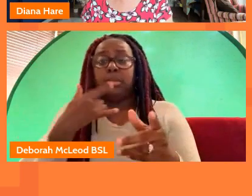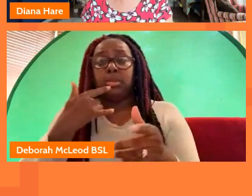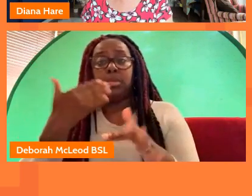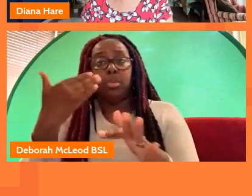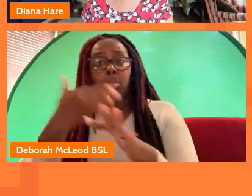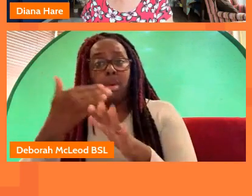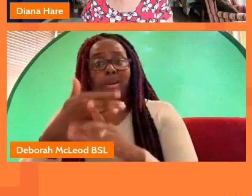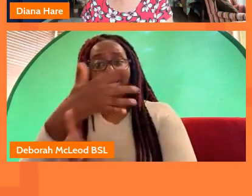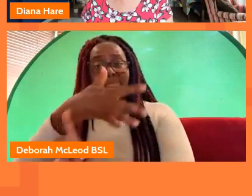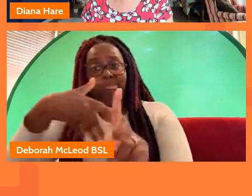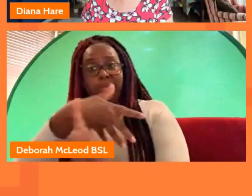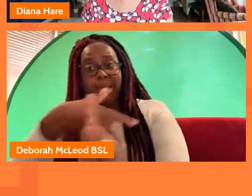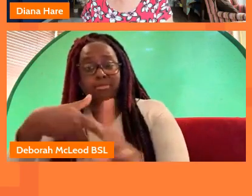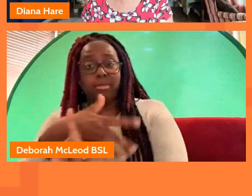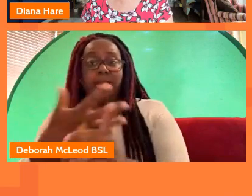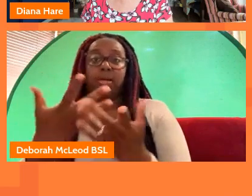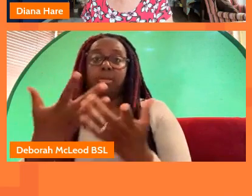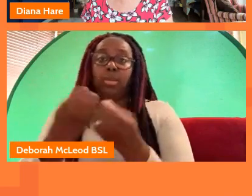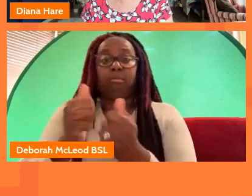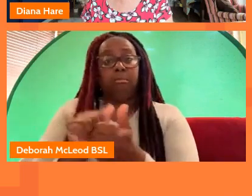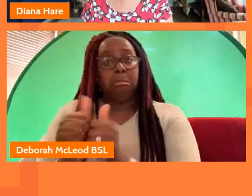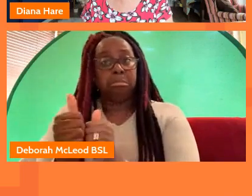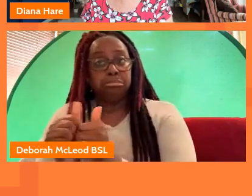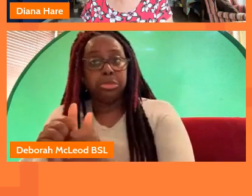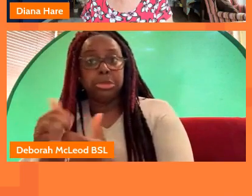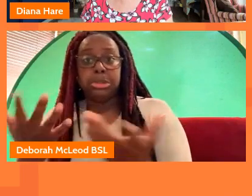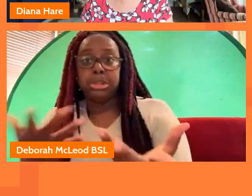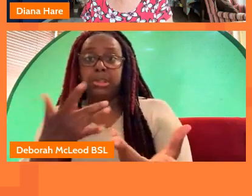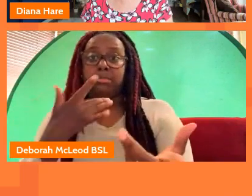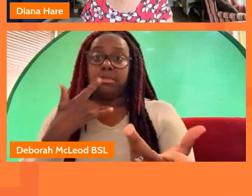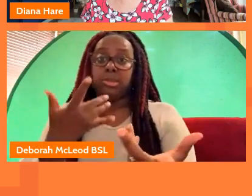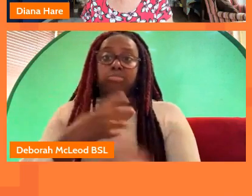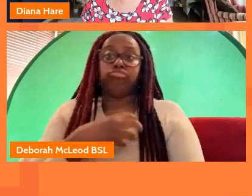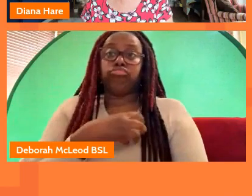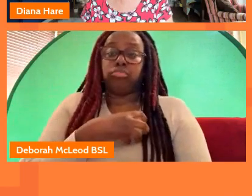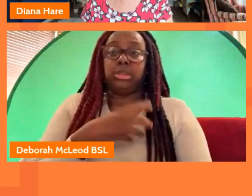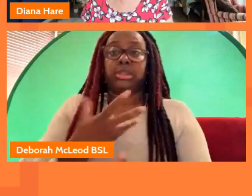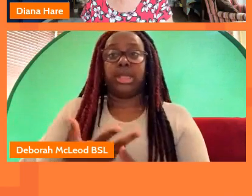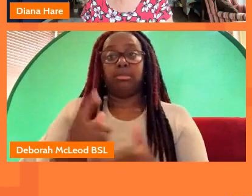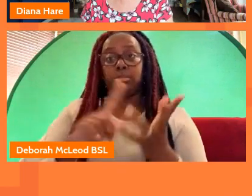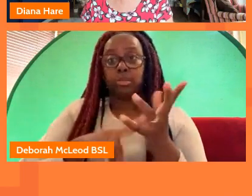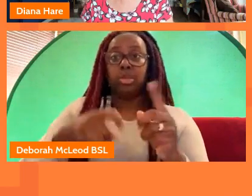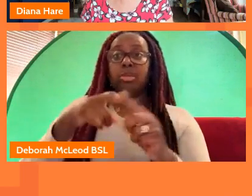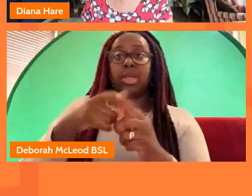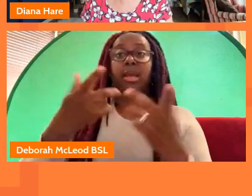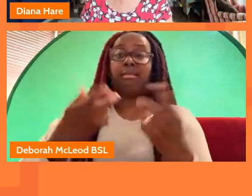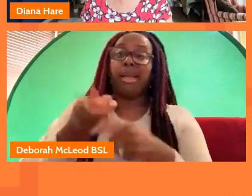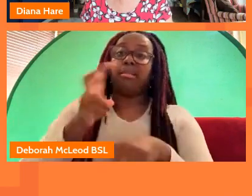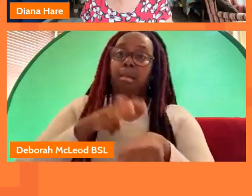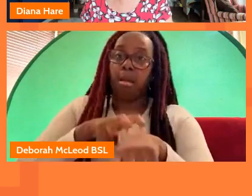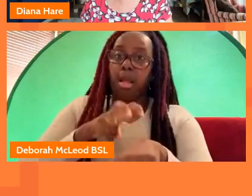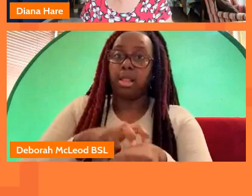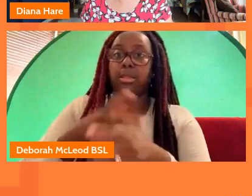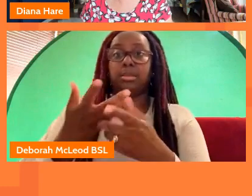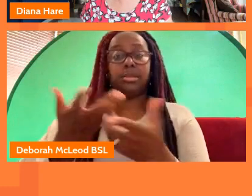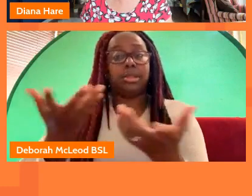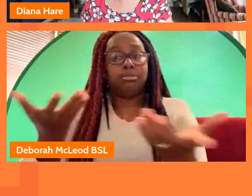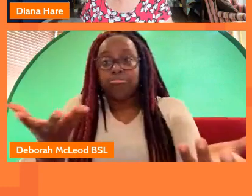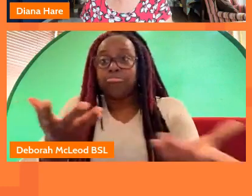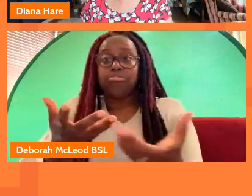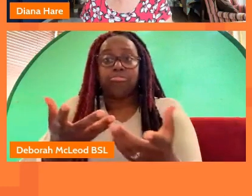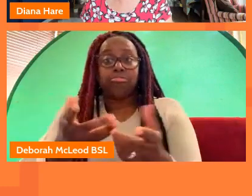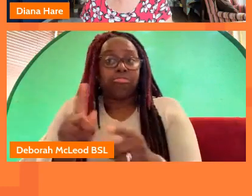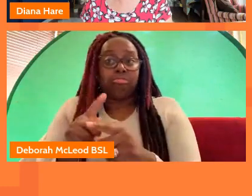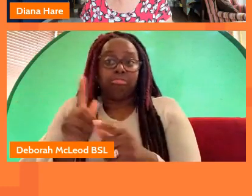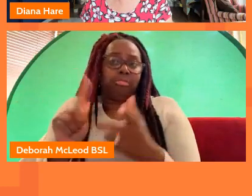through our partnerships um we try and represent the country uk and ireland we have in our remit as a whole